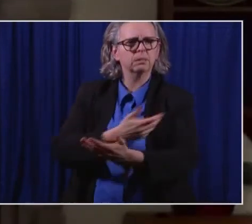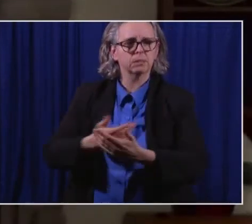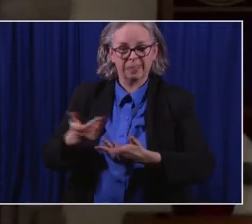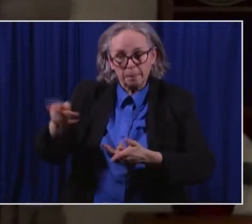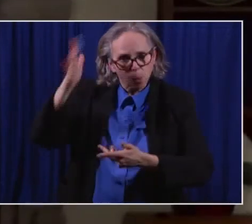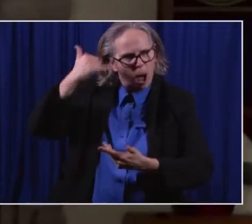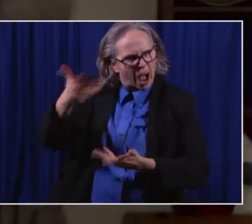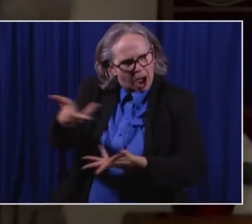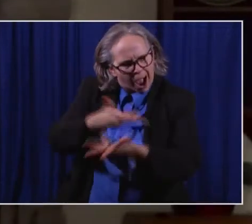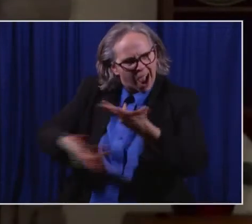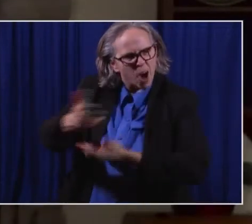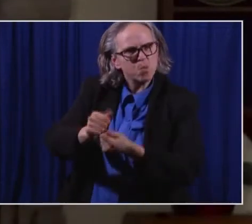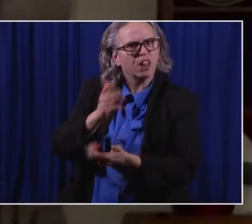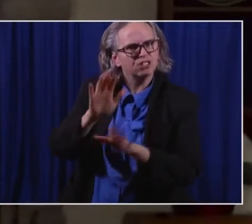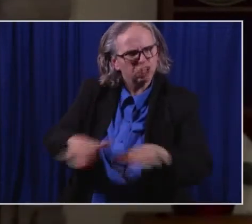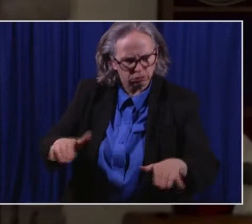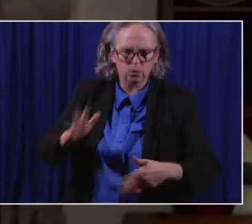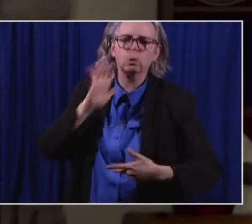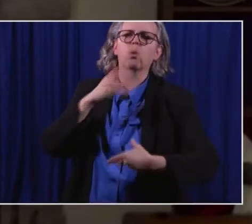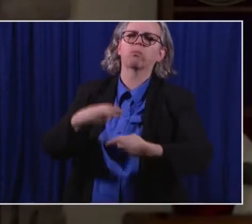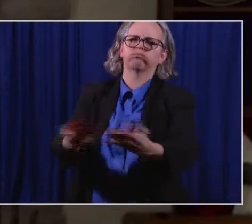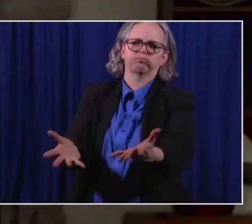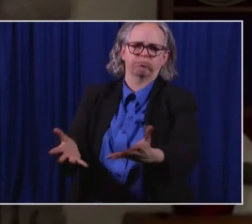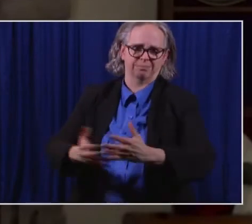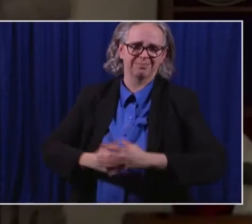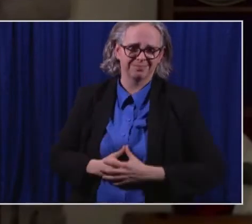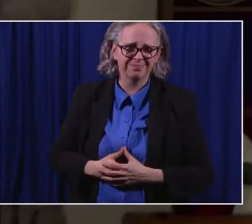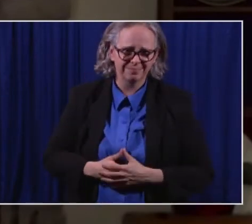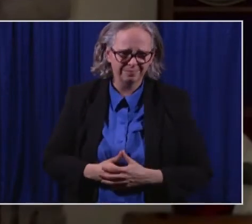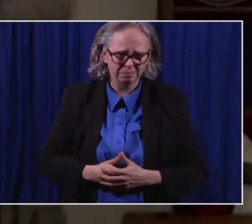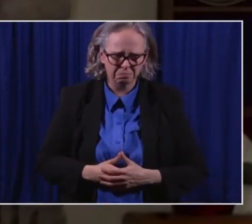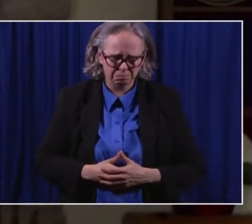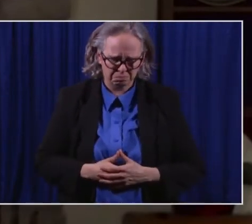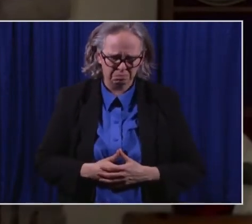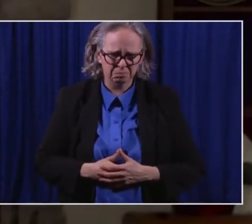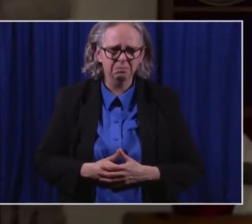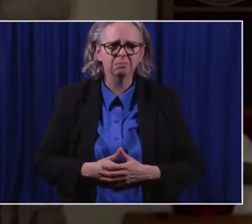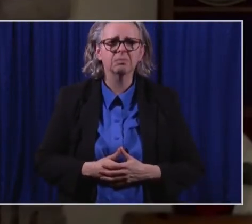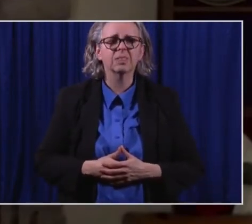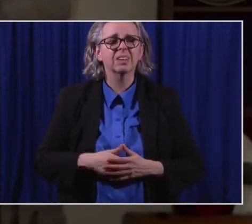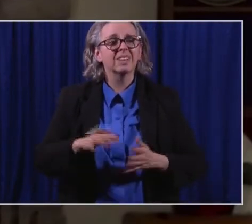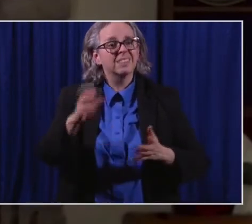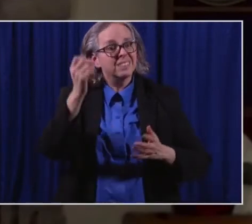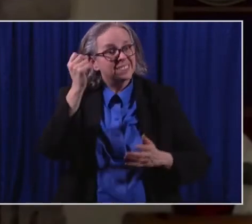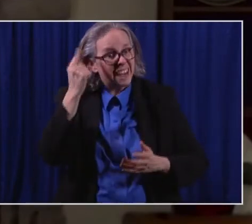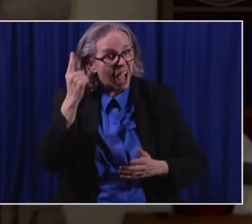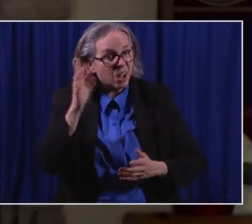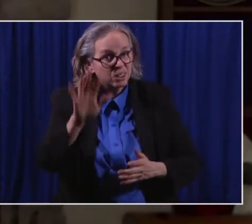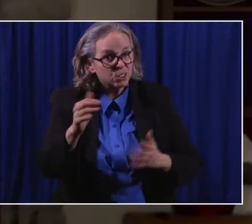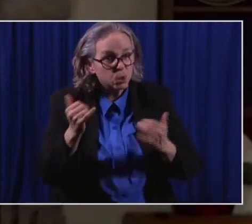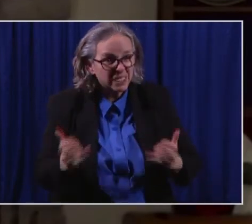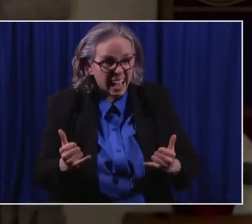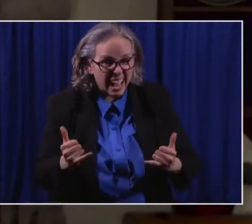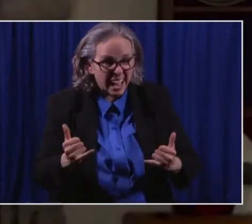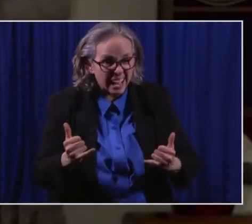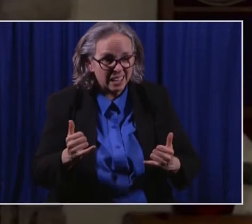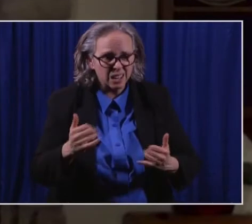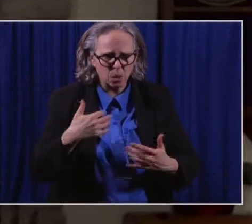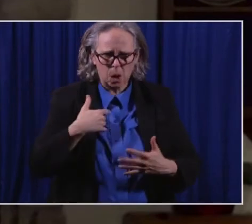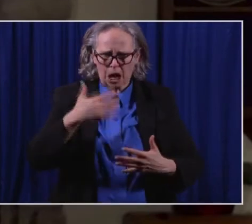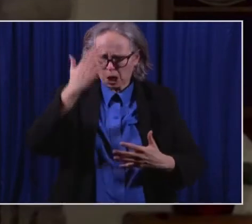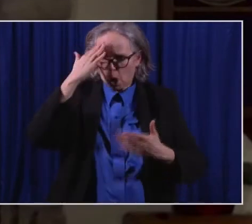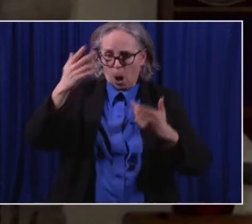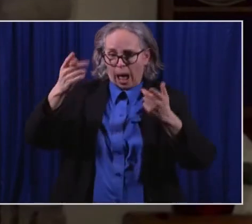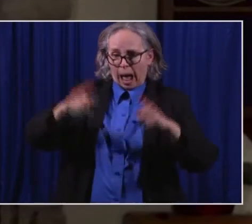um, they will be able to get a vaccine. Now, what I cannot tell you today is exactly the date that that that is